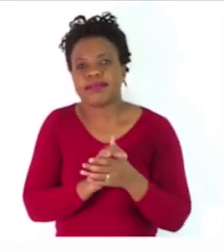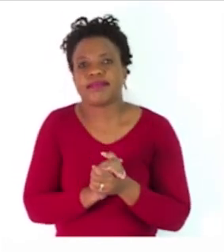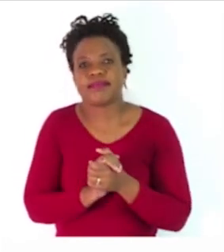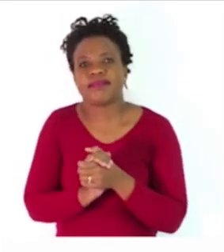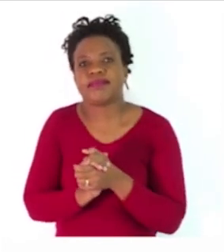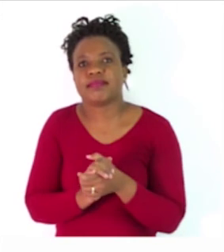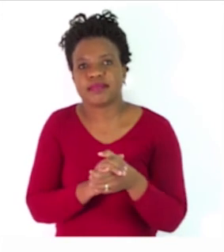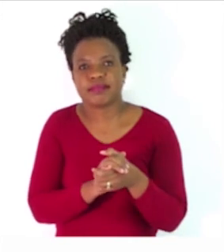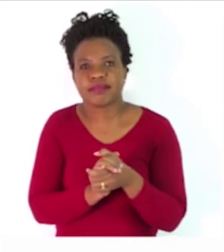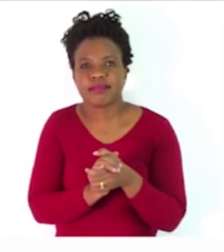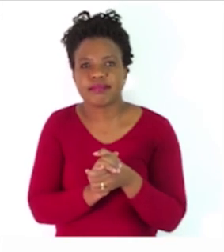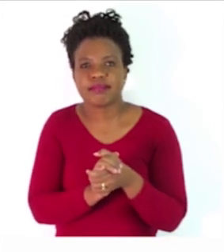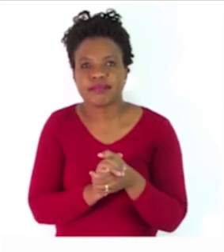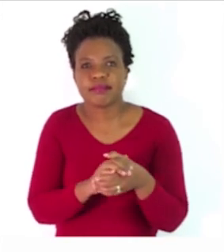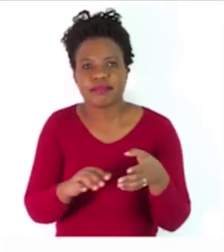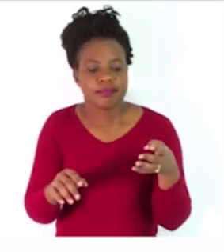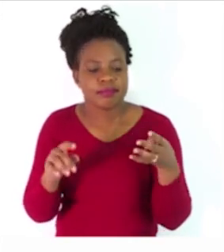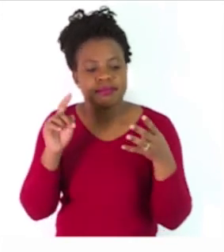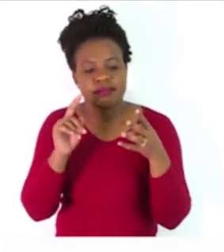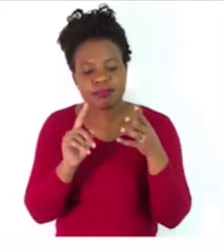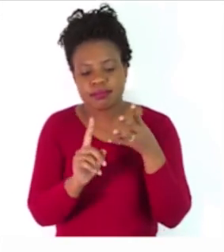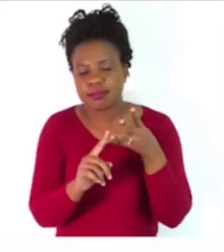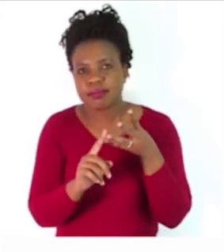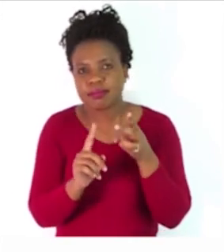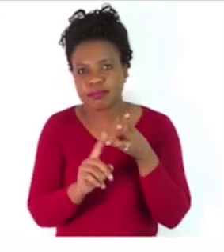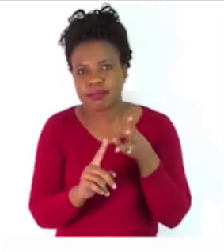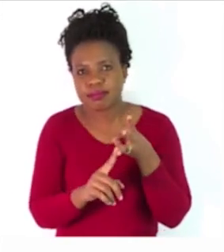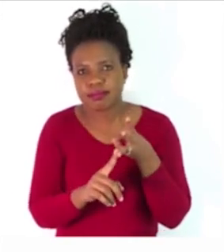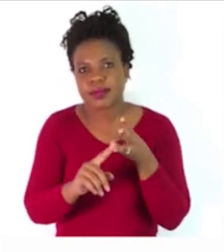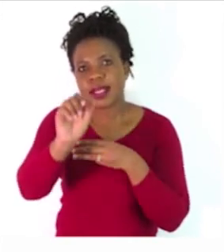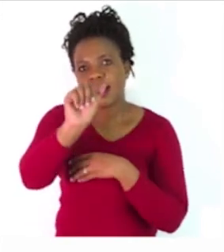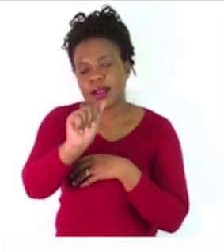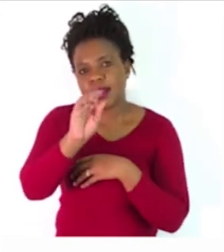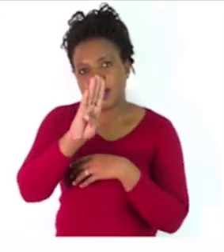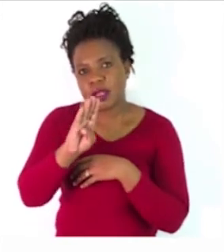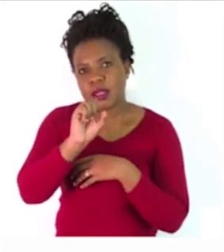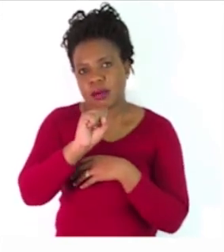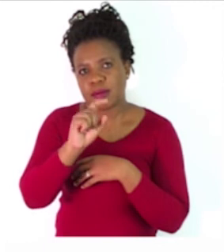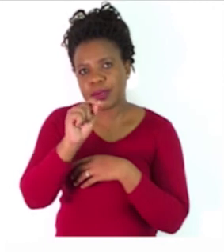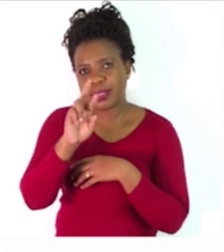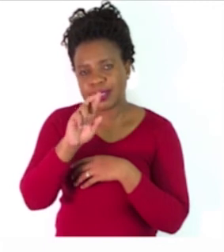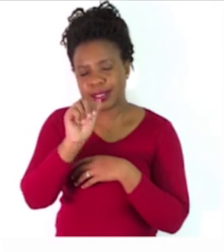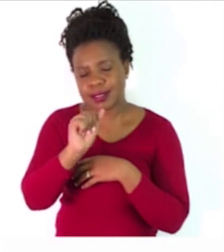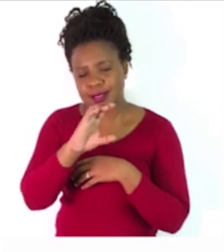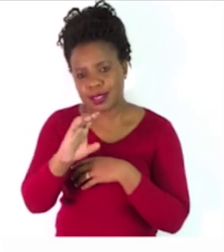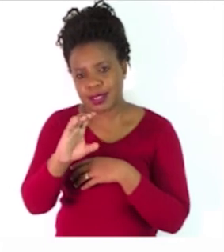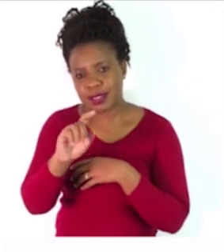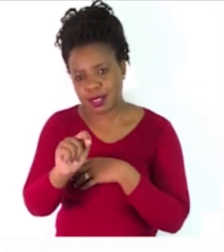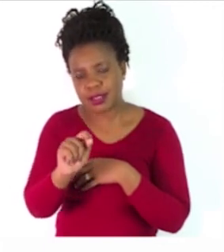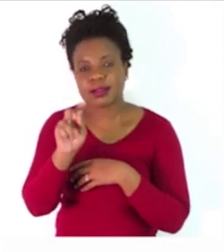nouns. These are nouns that refer to something that we cannot see,